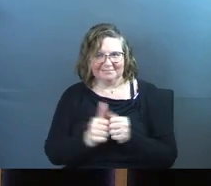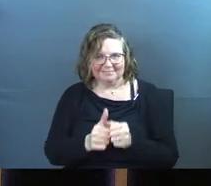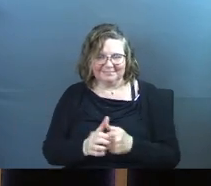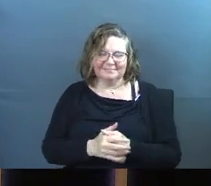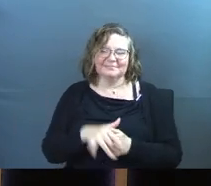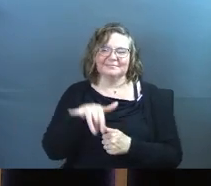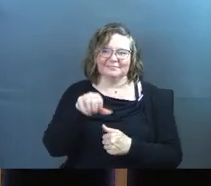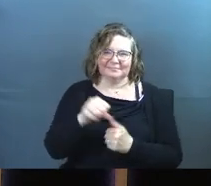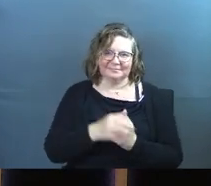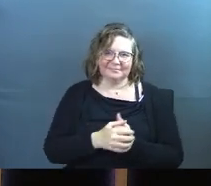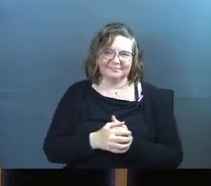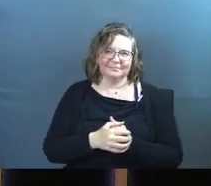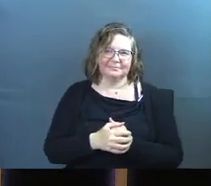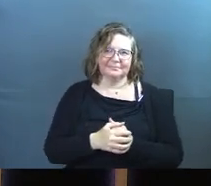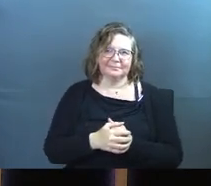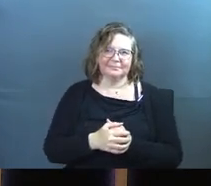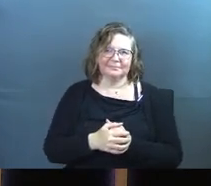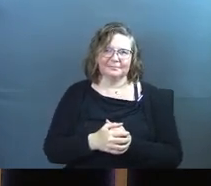Yes.